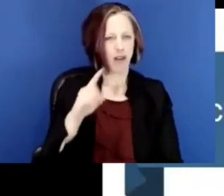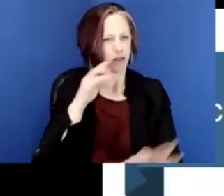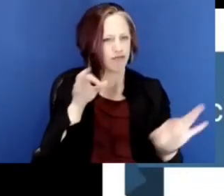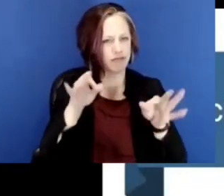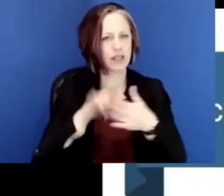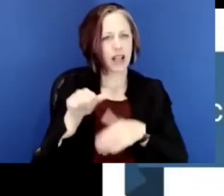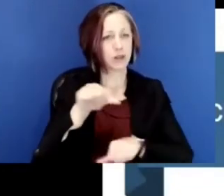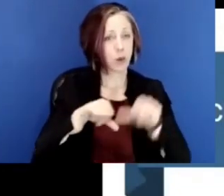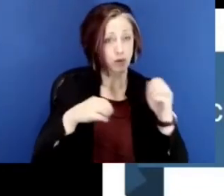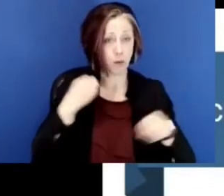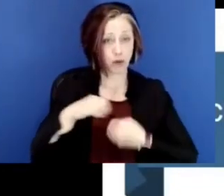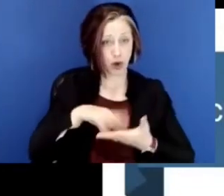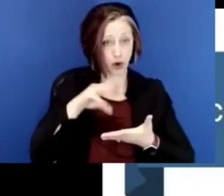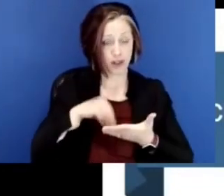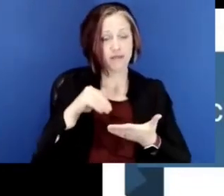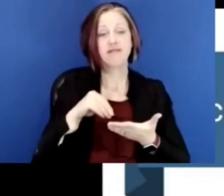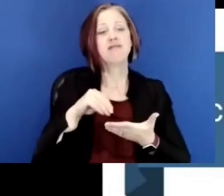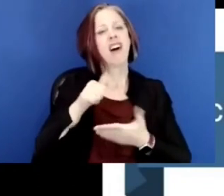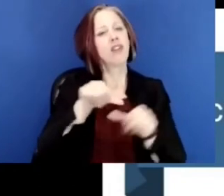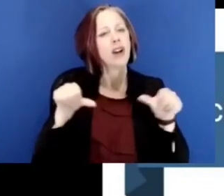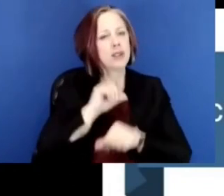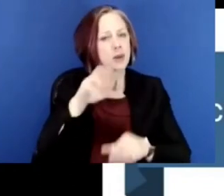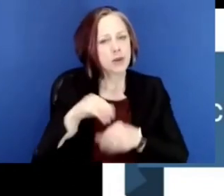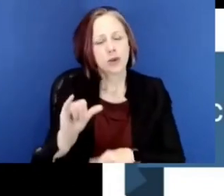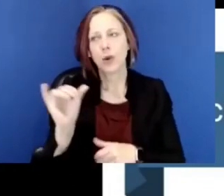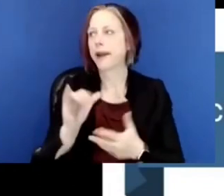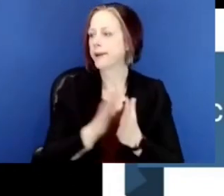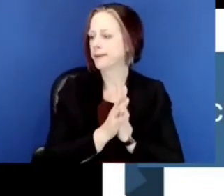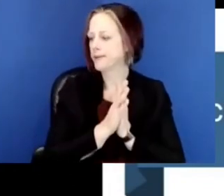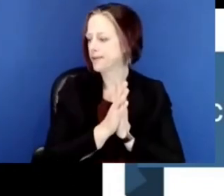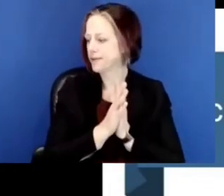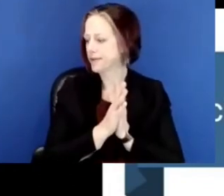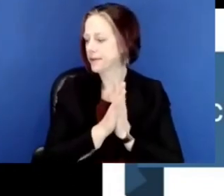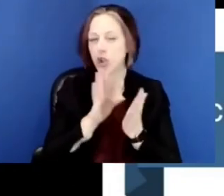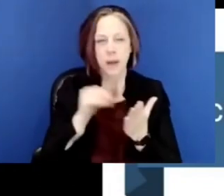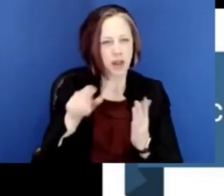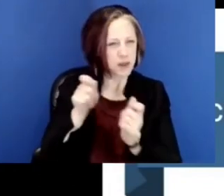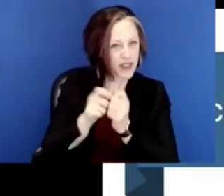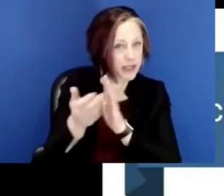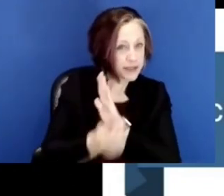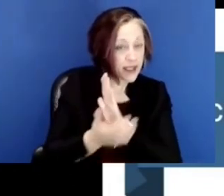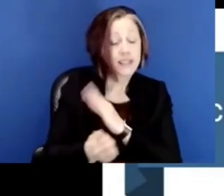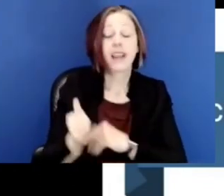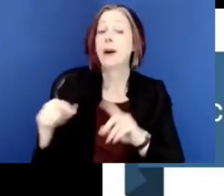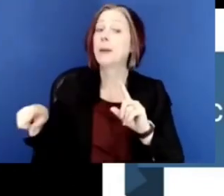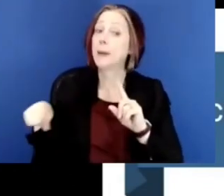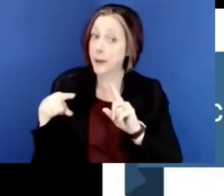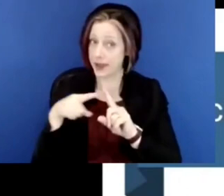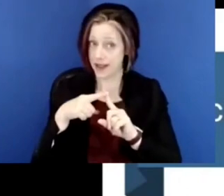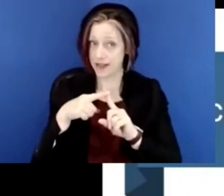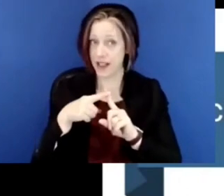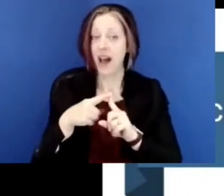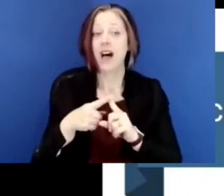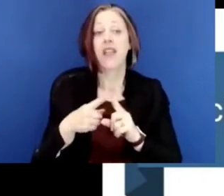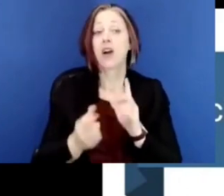emotional learning, which not only includes those areas of learning about particular skills, but also